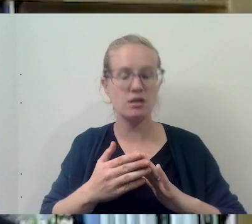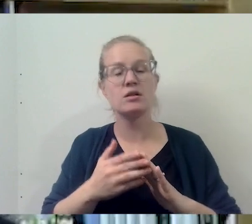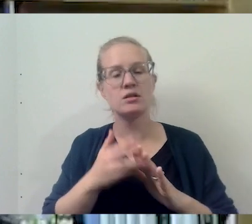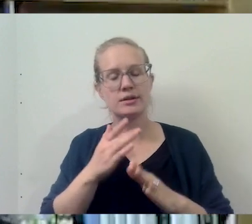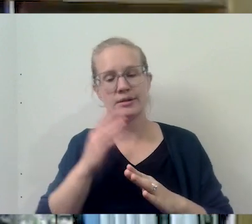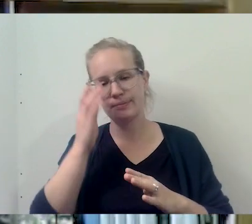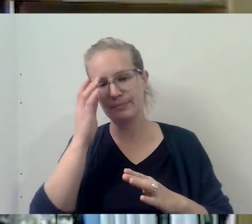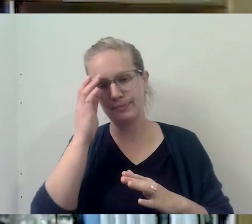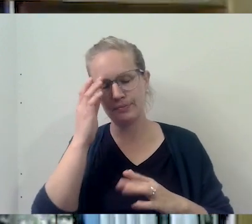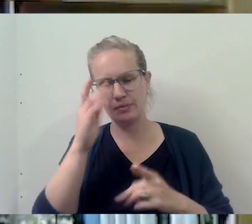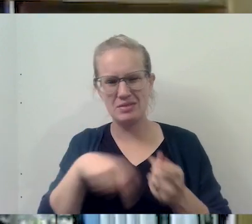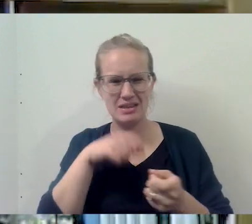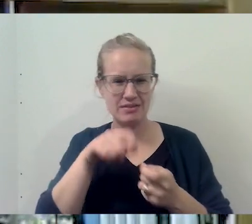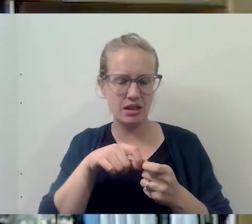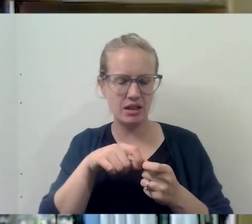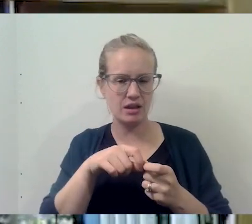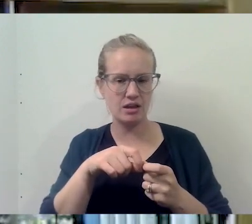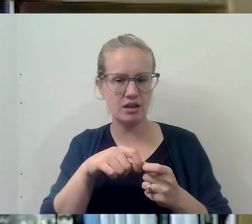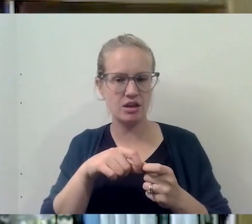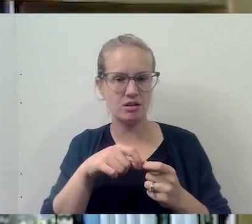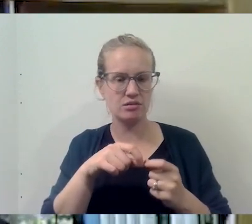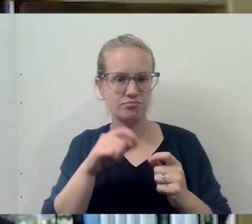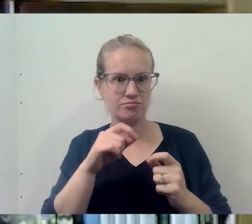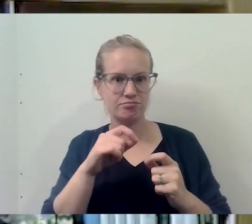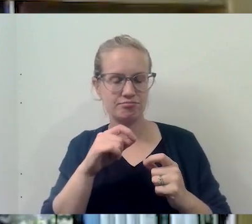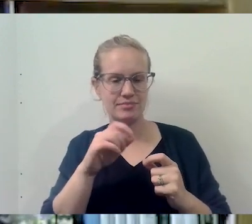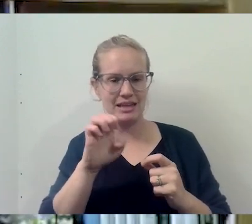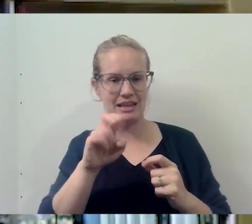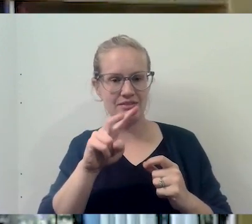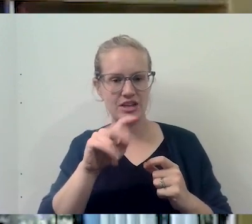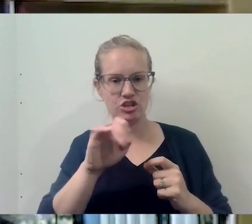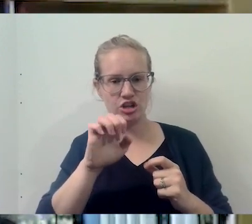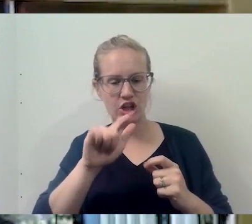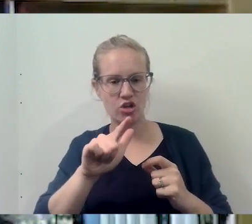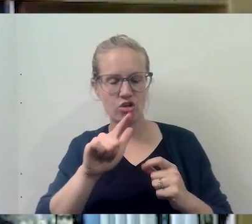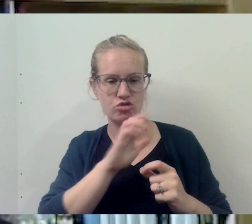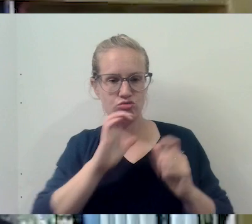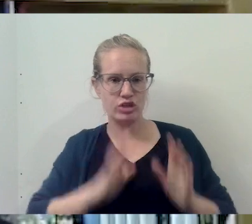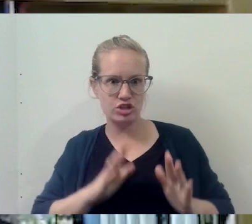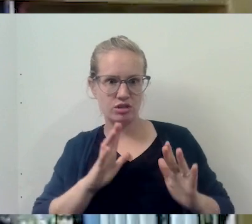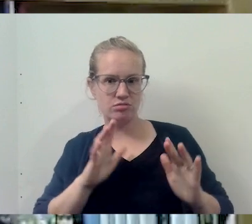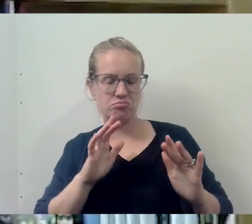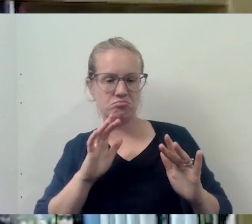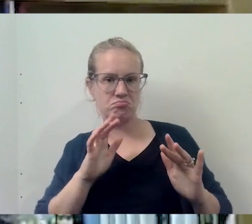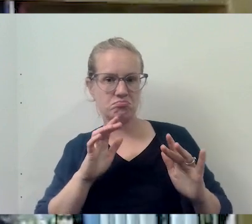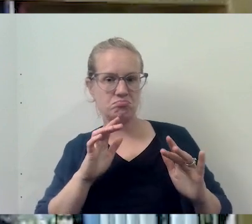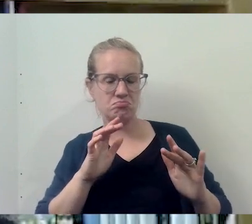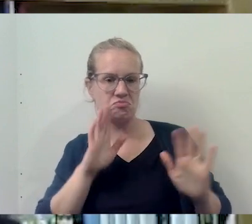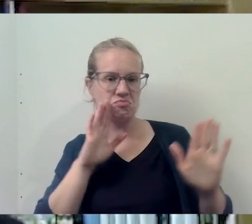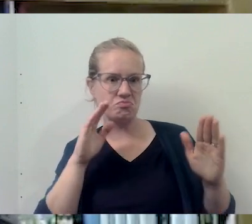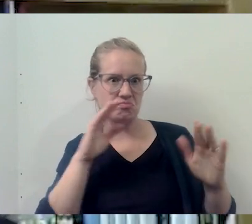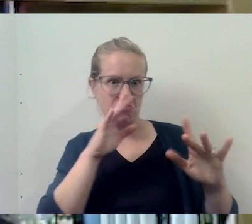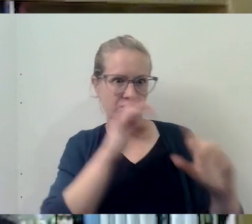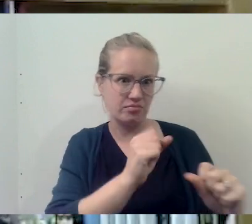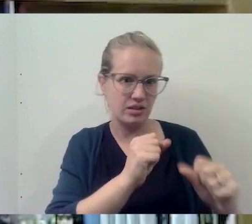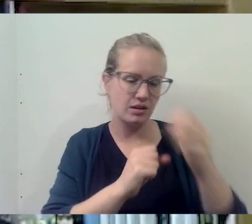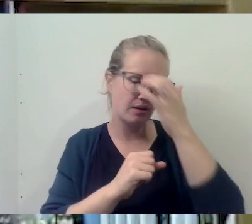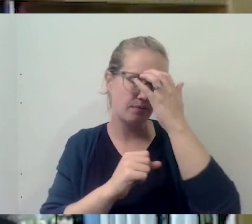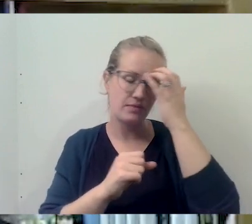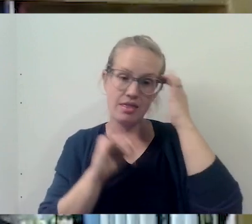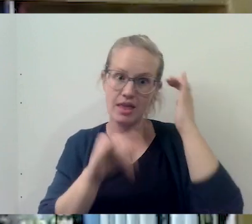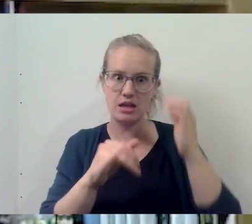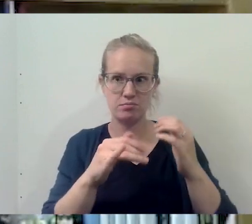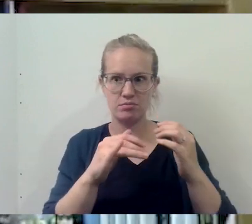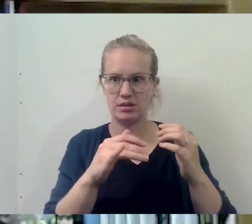particularly, um, I think, attractive for evangelical, uh, Christians, uh, and, and that's been around forever. And so, uh,